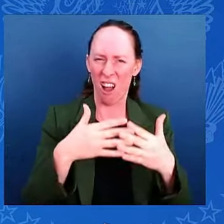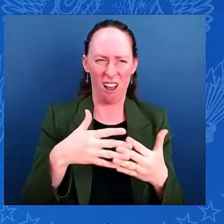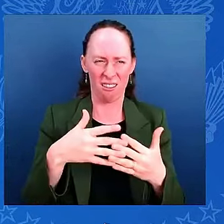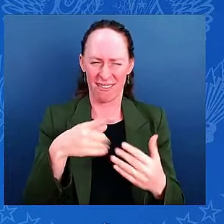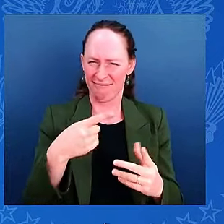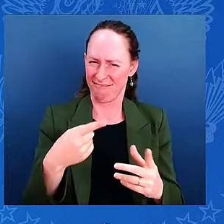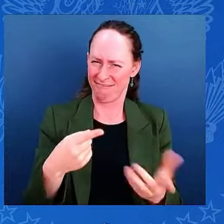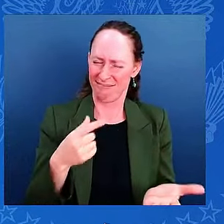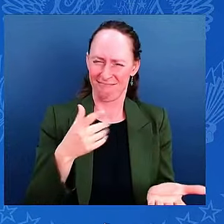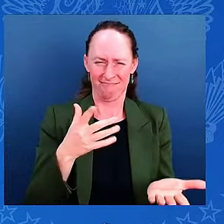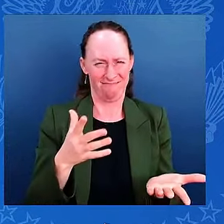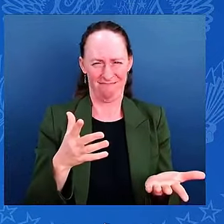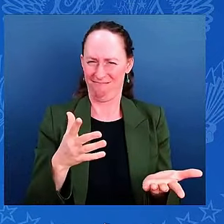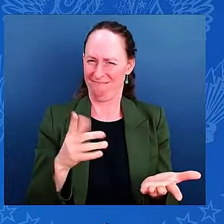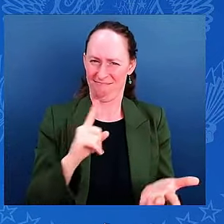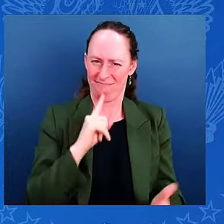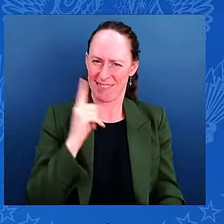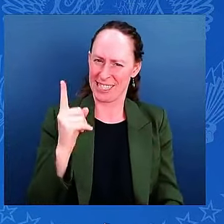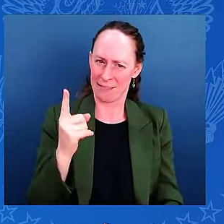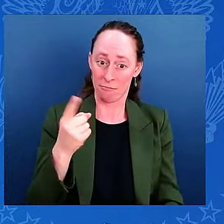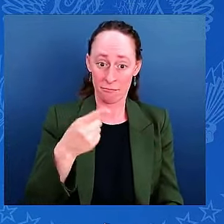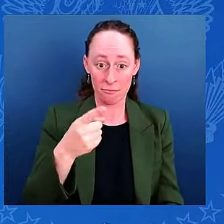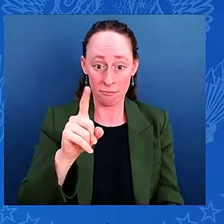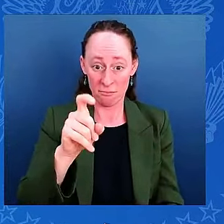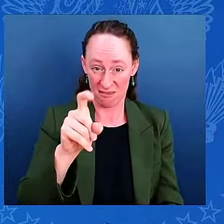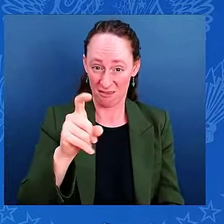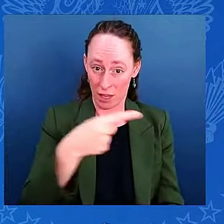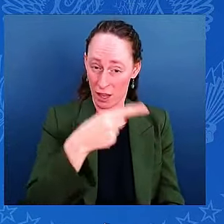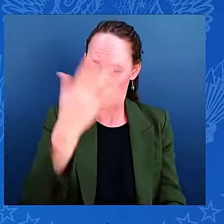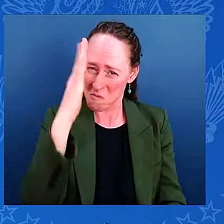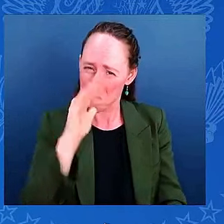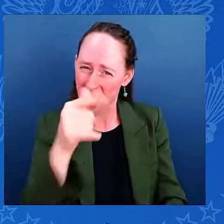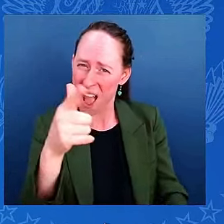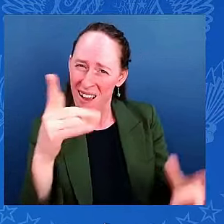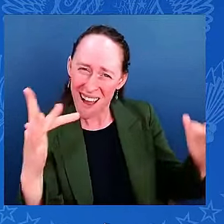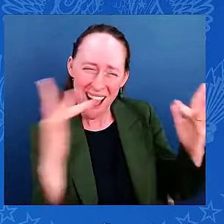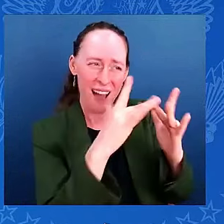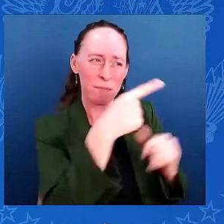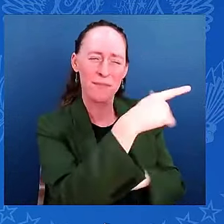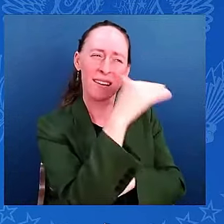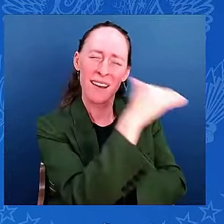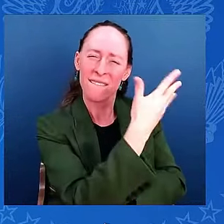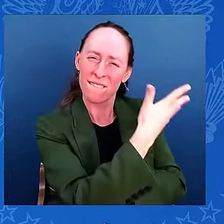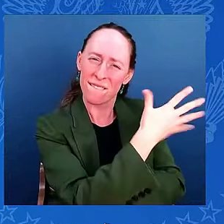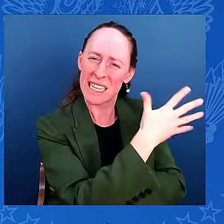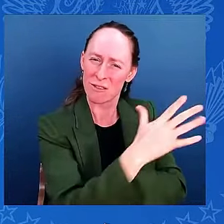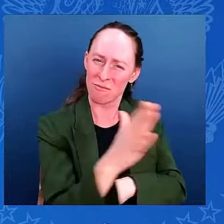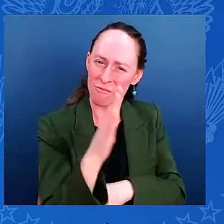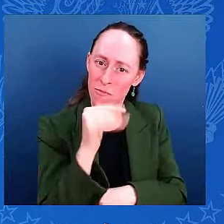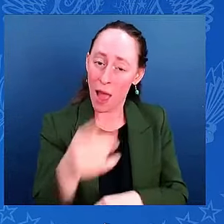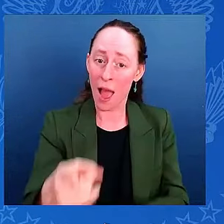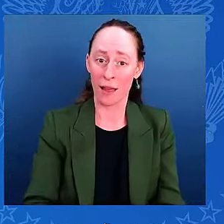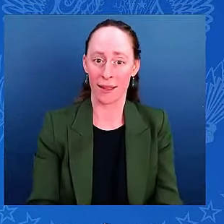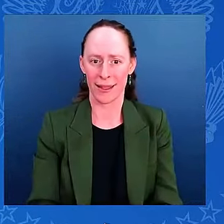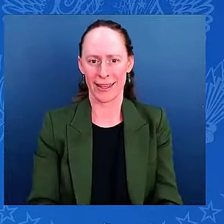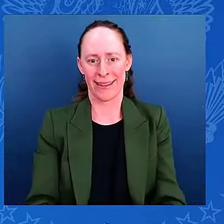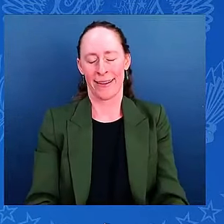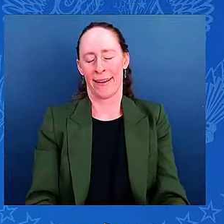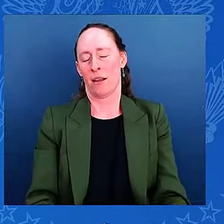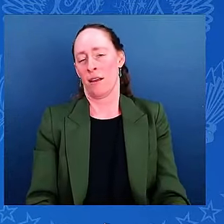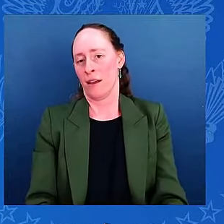spreading it? Oh, come on. Mr. President, does Governor DeSantis need to take Vice President